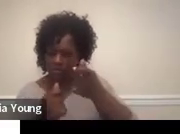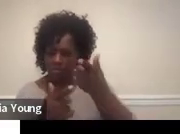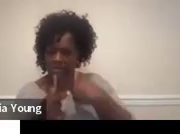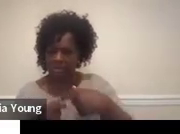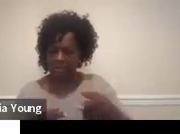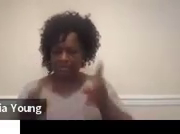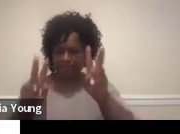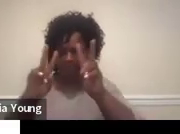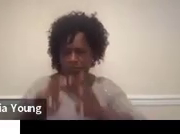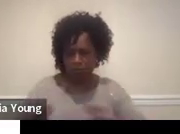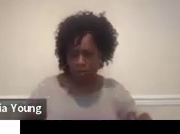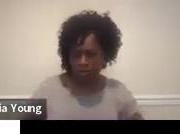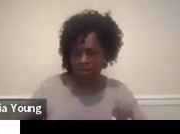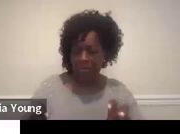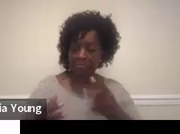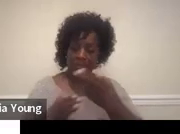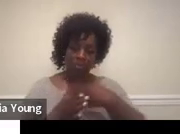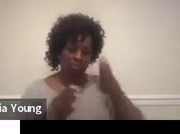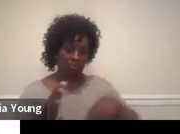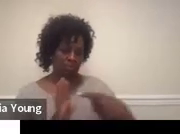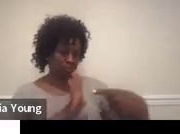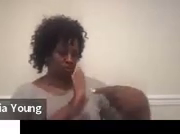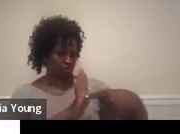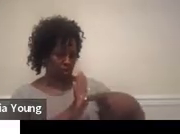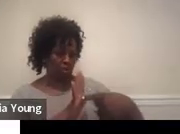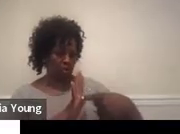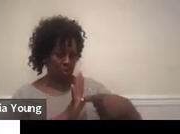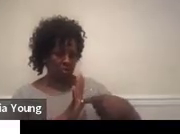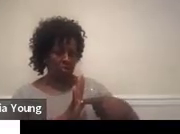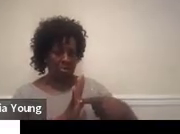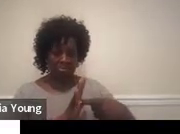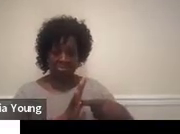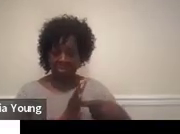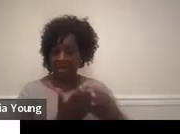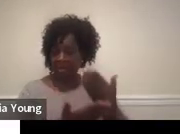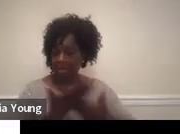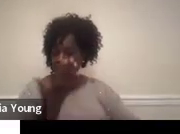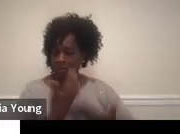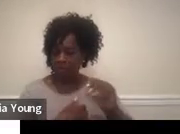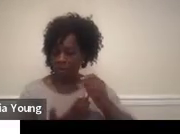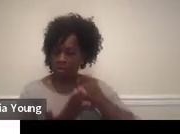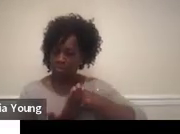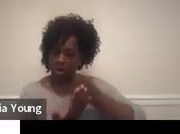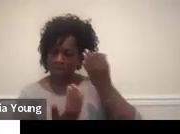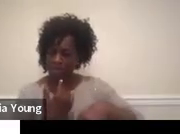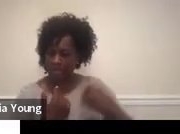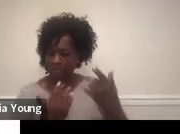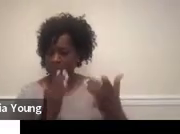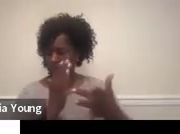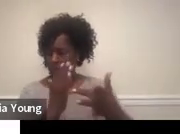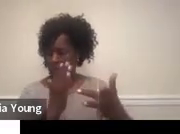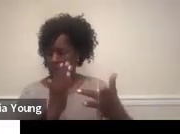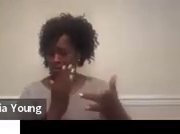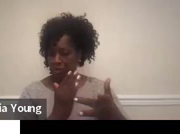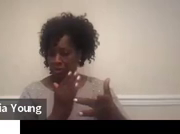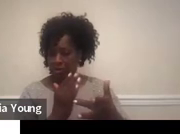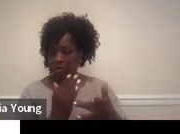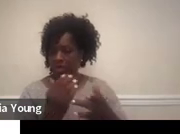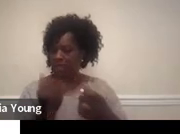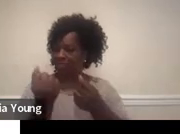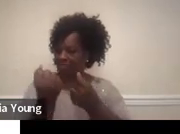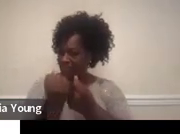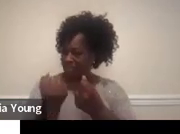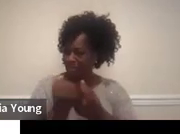and the results showed that Dan enjoys hands-on projects and is good with technology, and that supports his